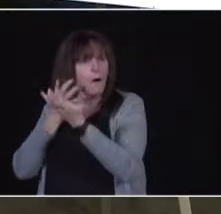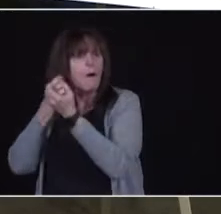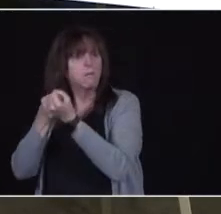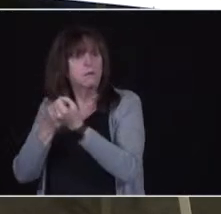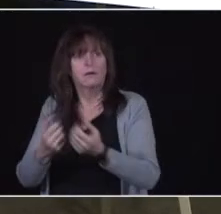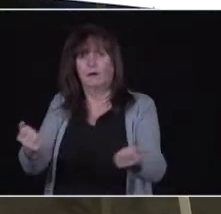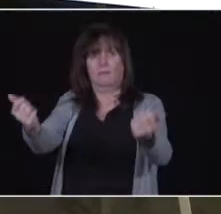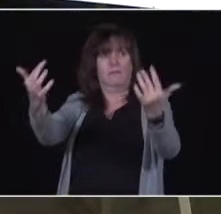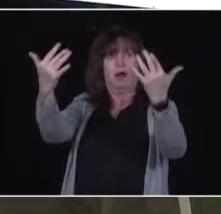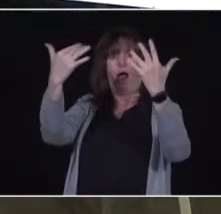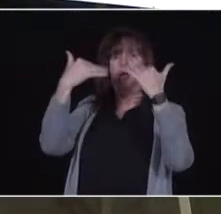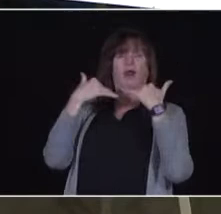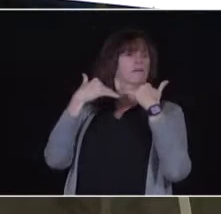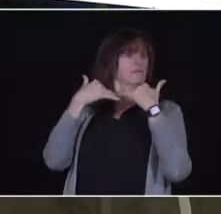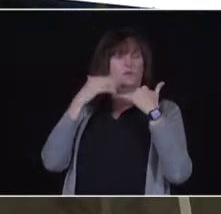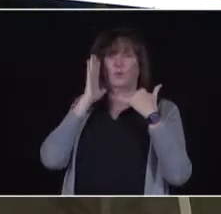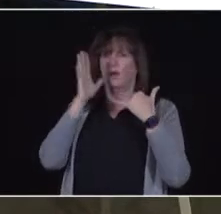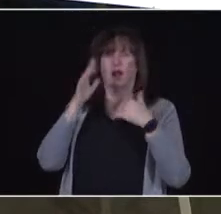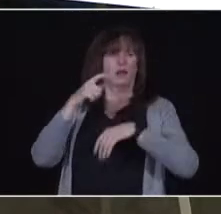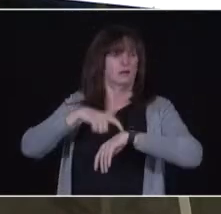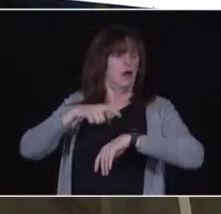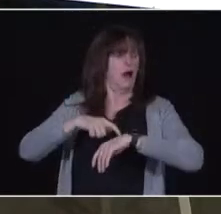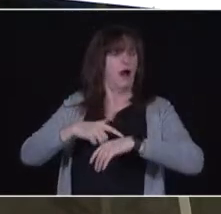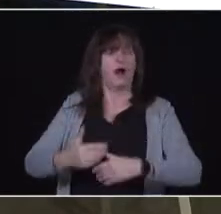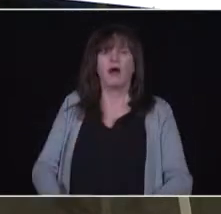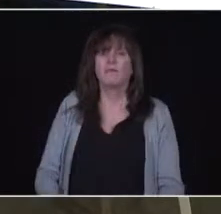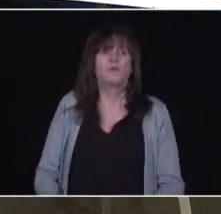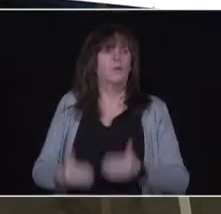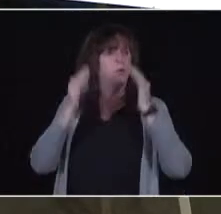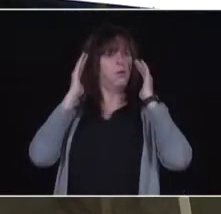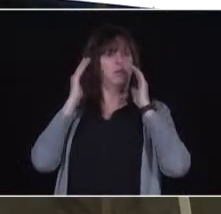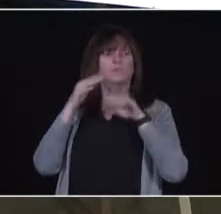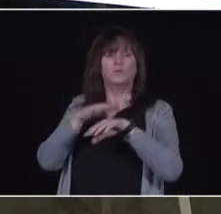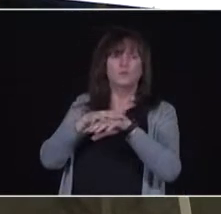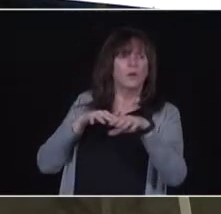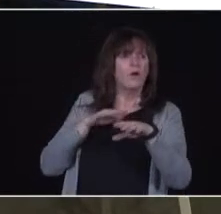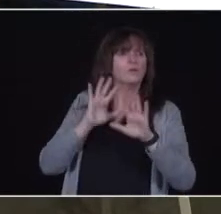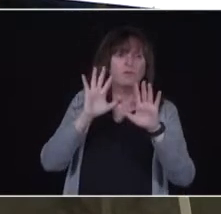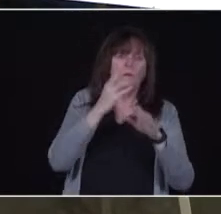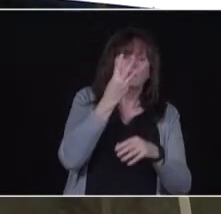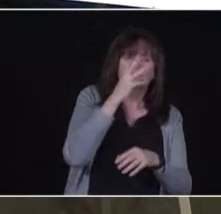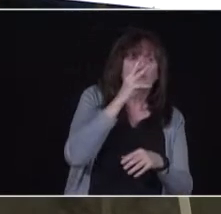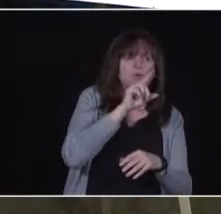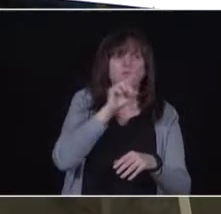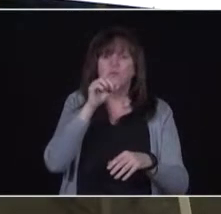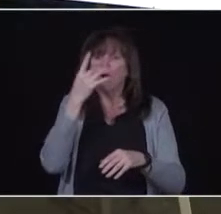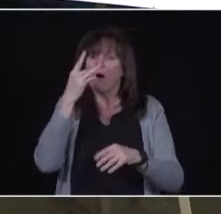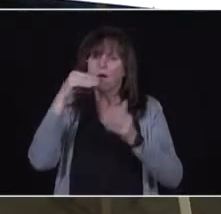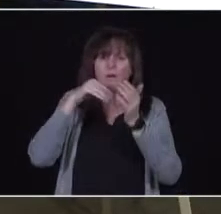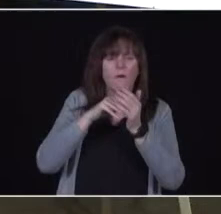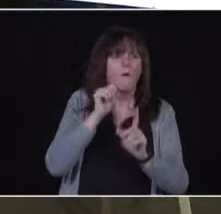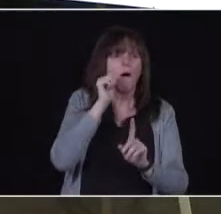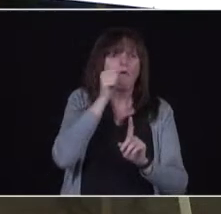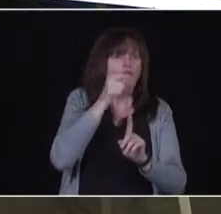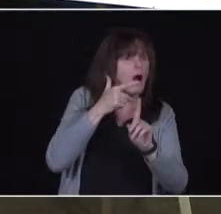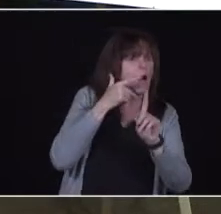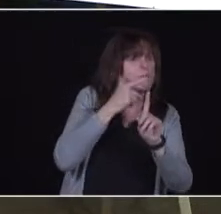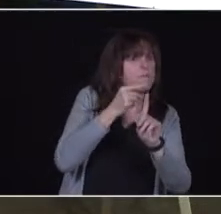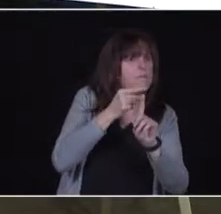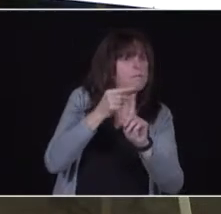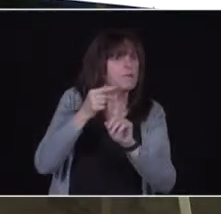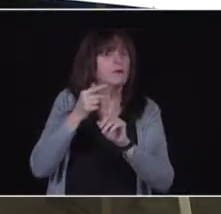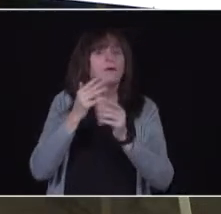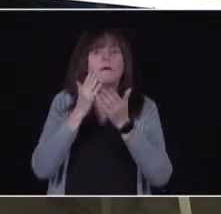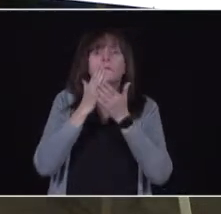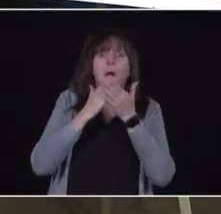slower than what we We are averaging 16,000 18,000 per day, a little bit more on some days, and we will pick up that pace in the next several